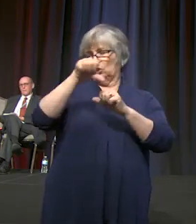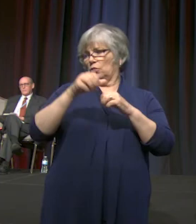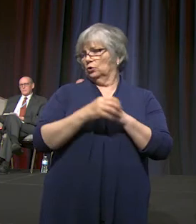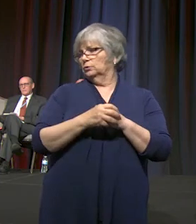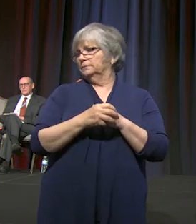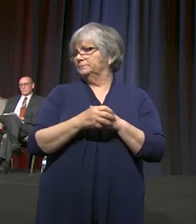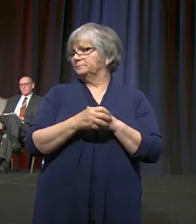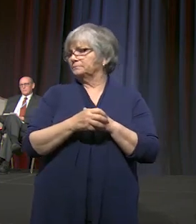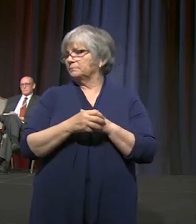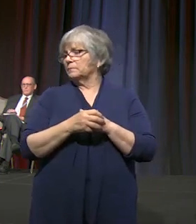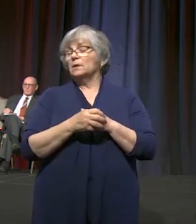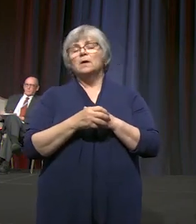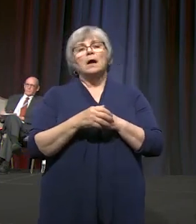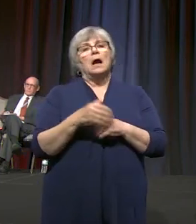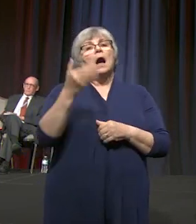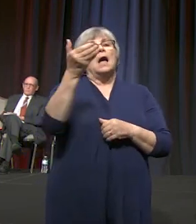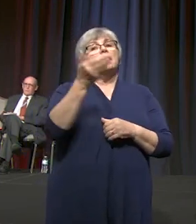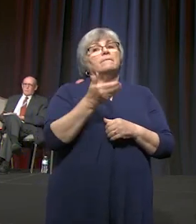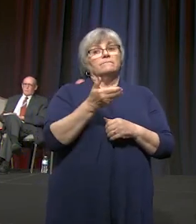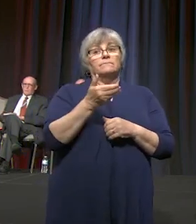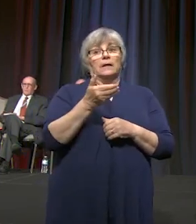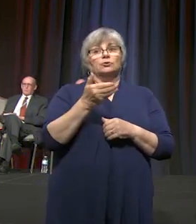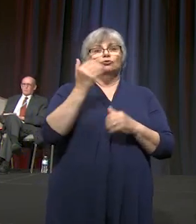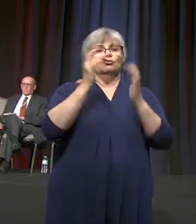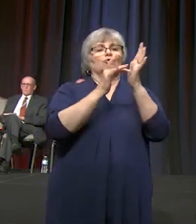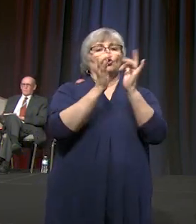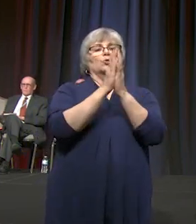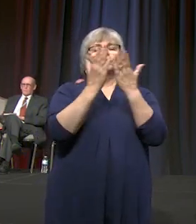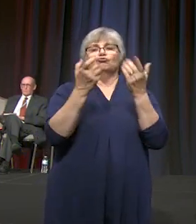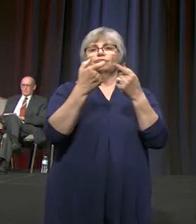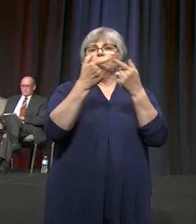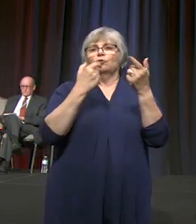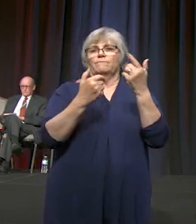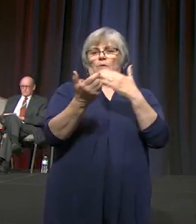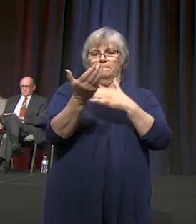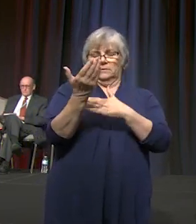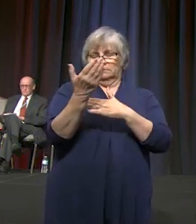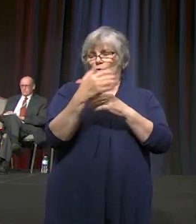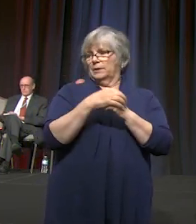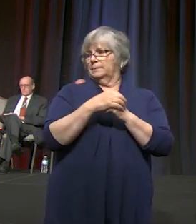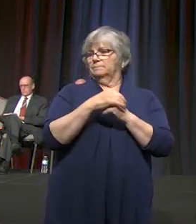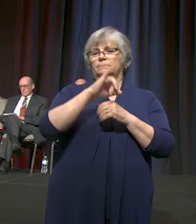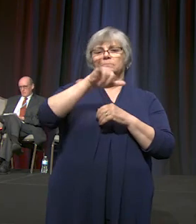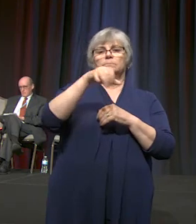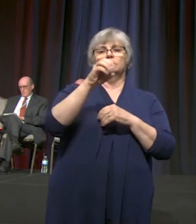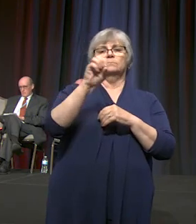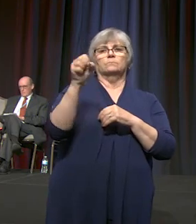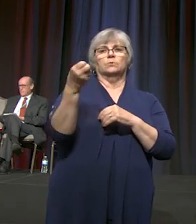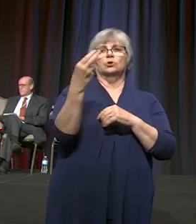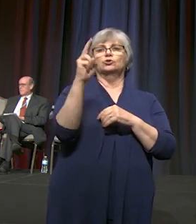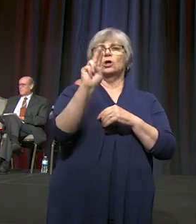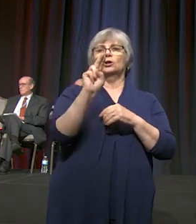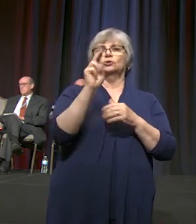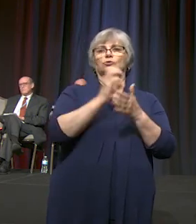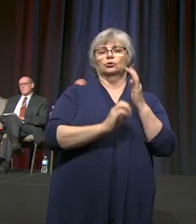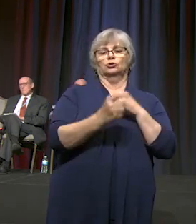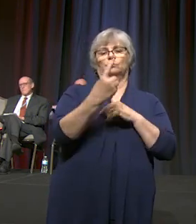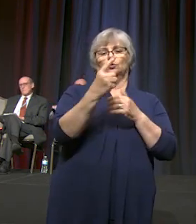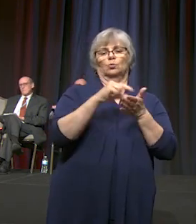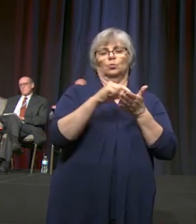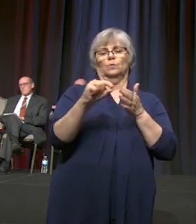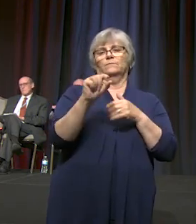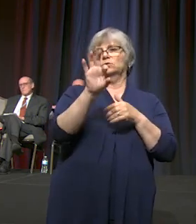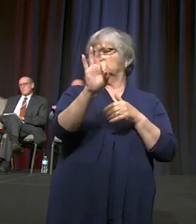Lord invite you to hear again the scripture from this morning, Joshua 1-9, this time from the CEB.